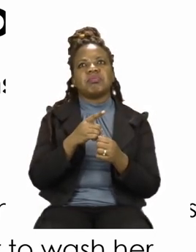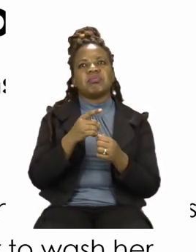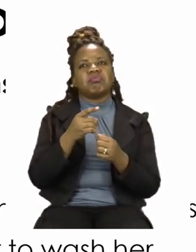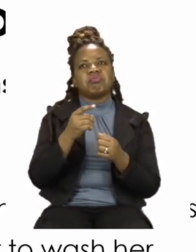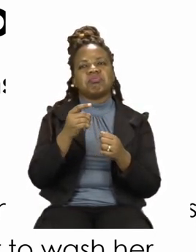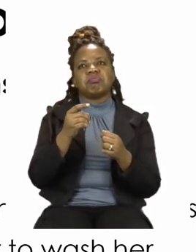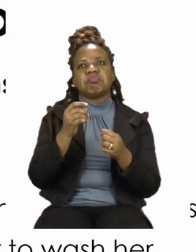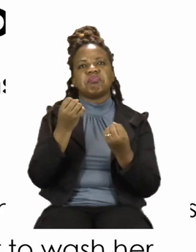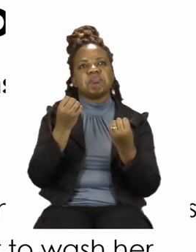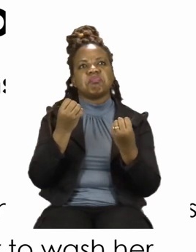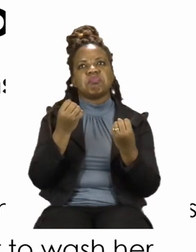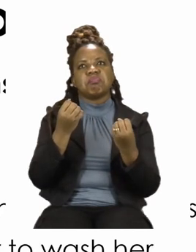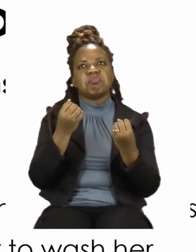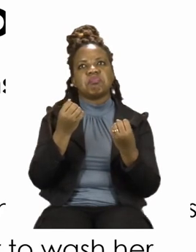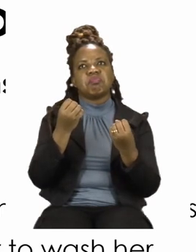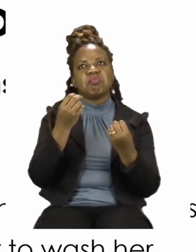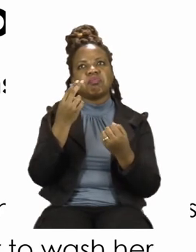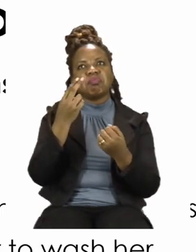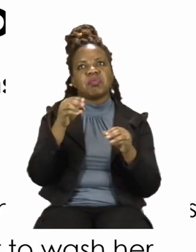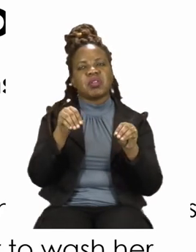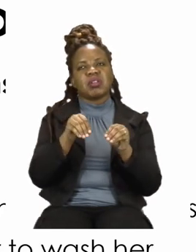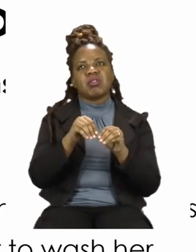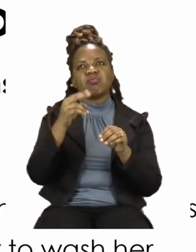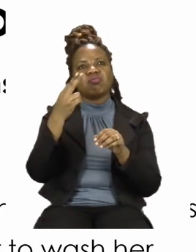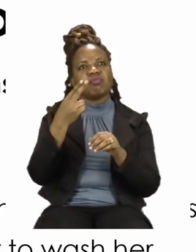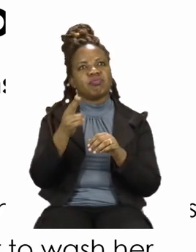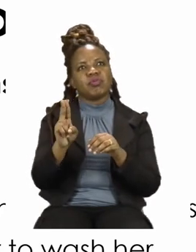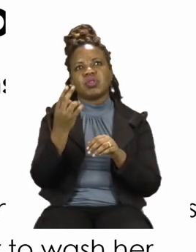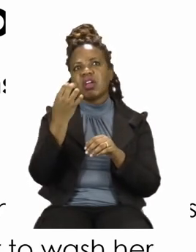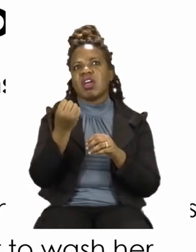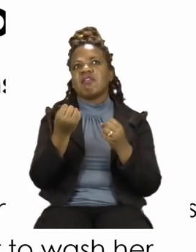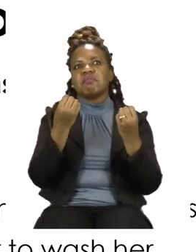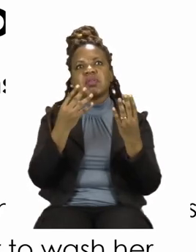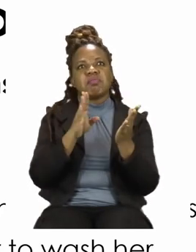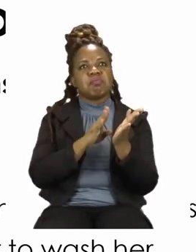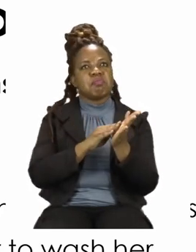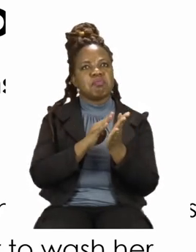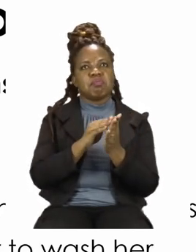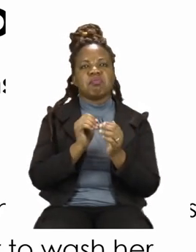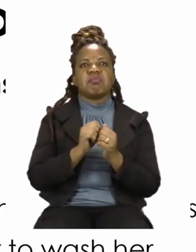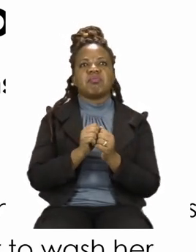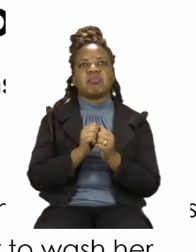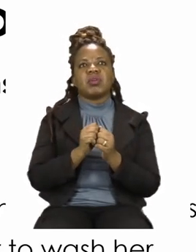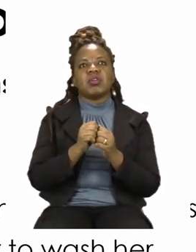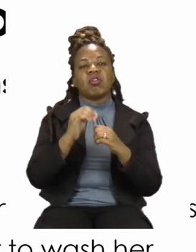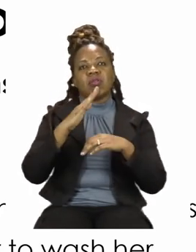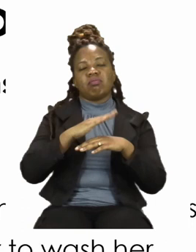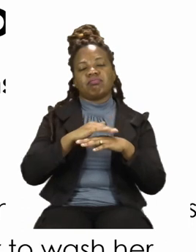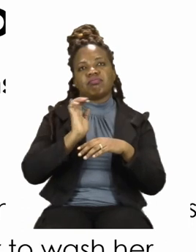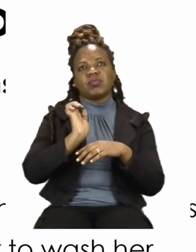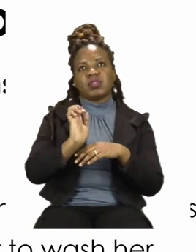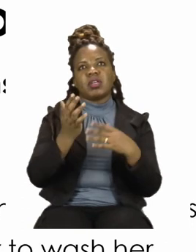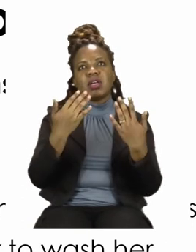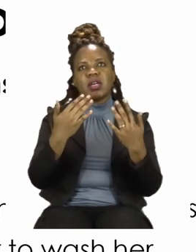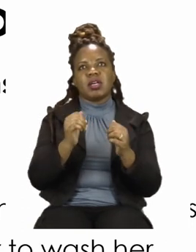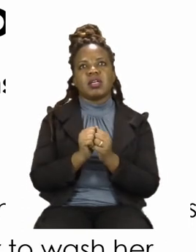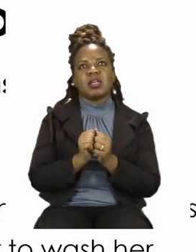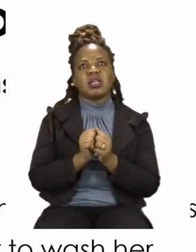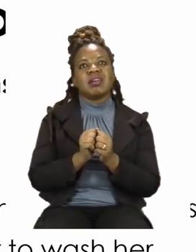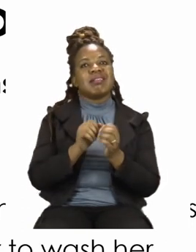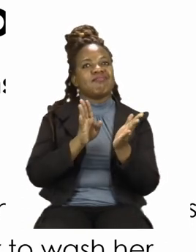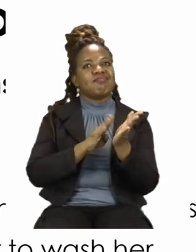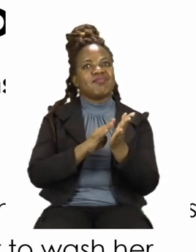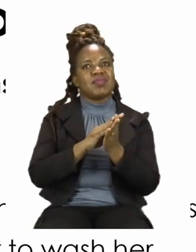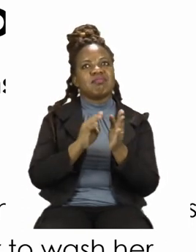seems like someone who cares about the people around her. That's why she's washing her hands. Now that we